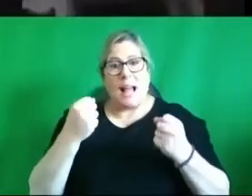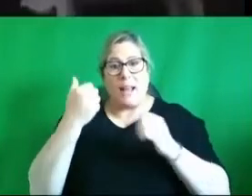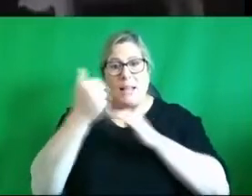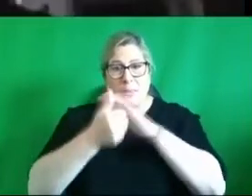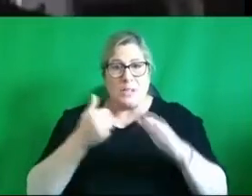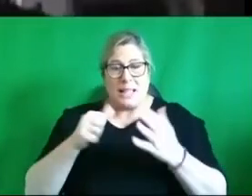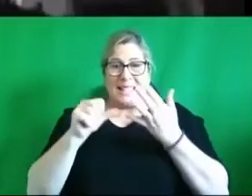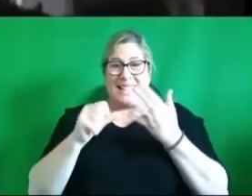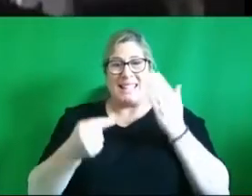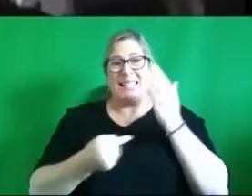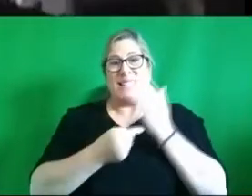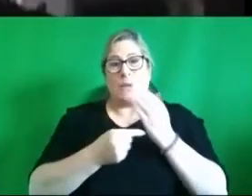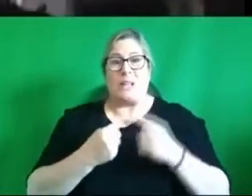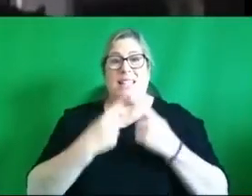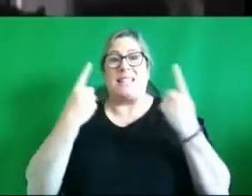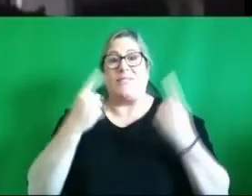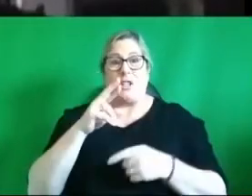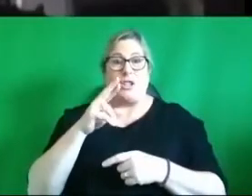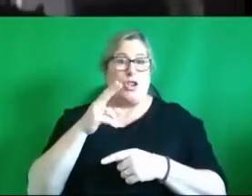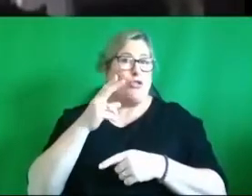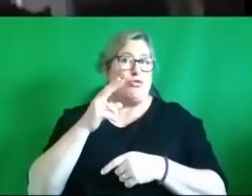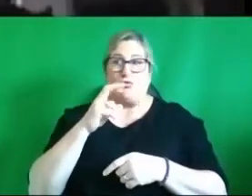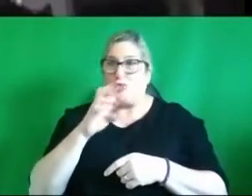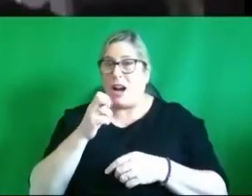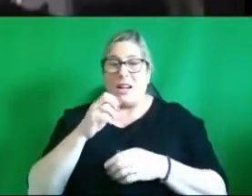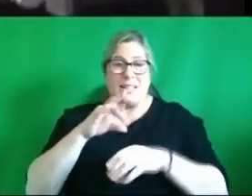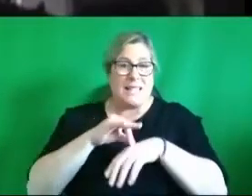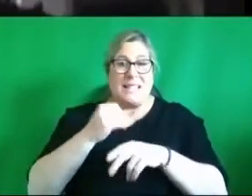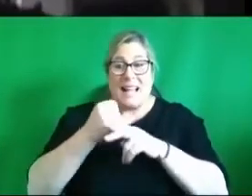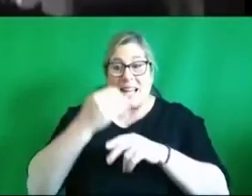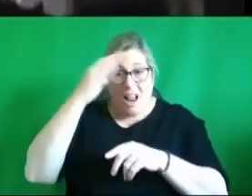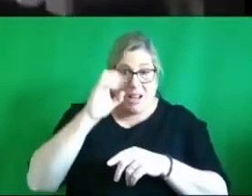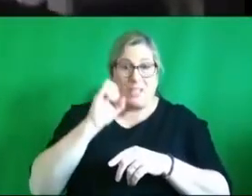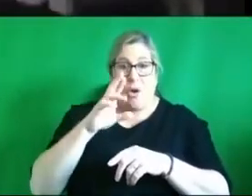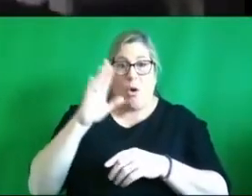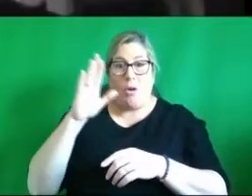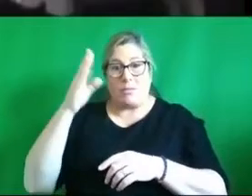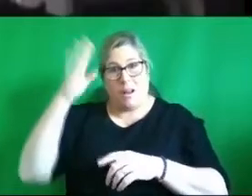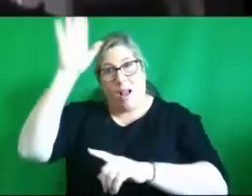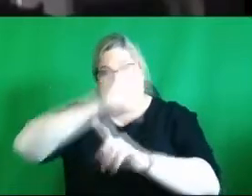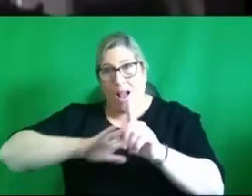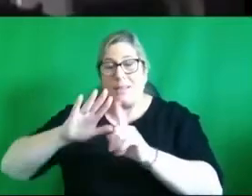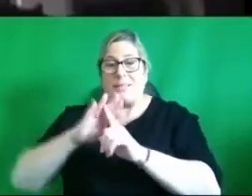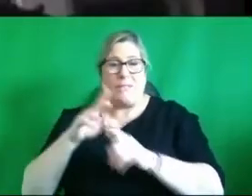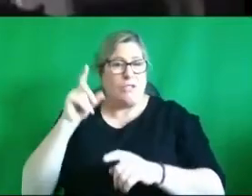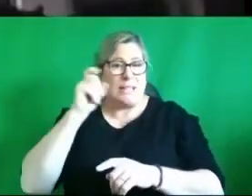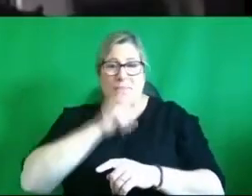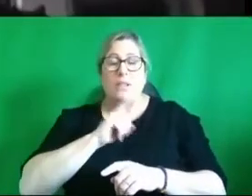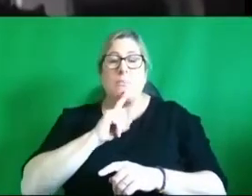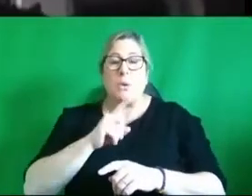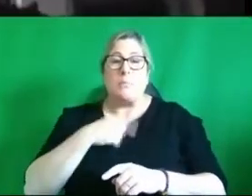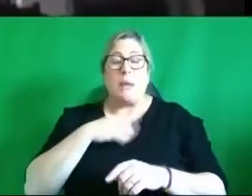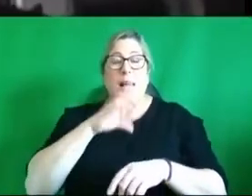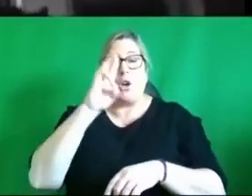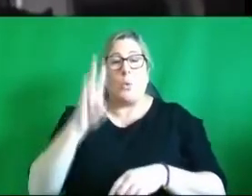000 different rare diseases uh within ireland or on the island of ireland is very difficult so my question would be to dr o